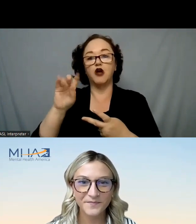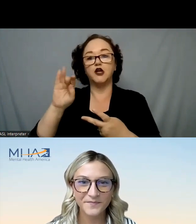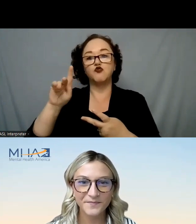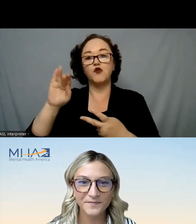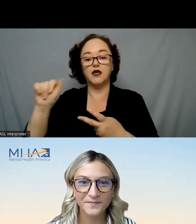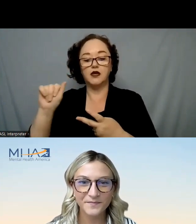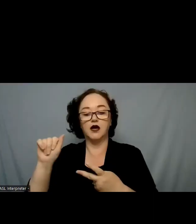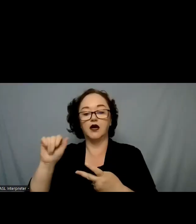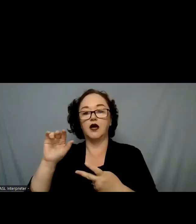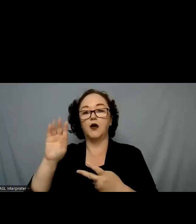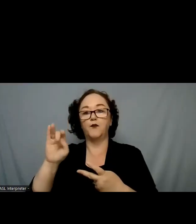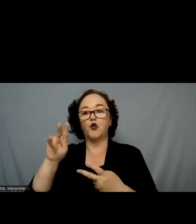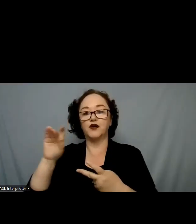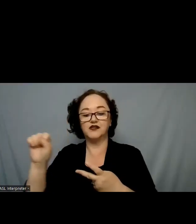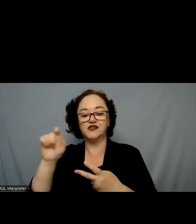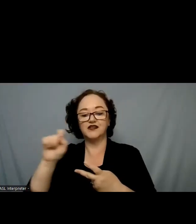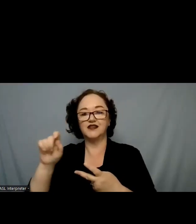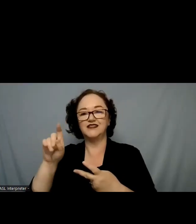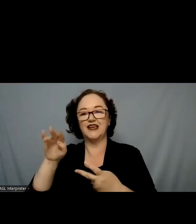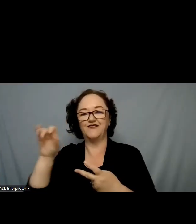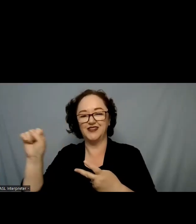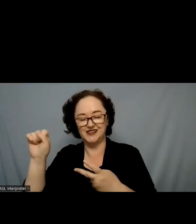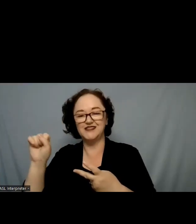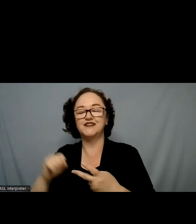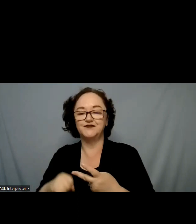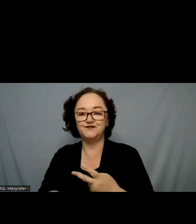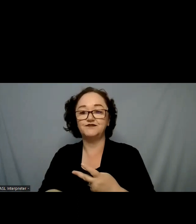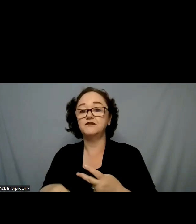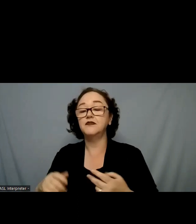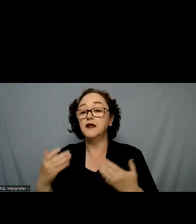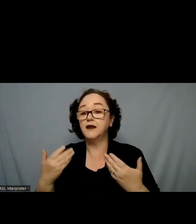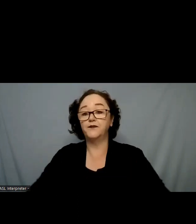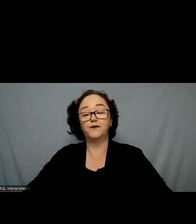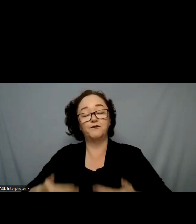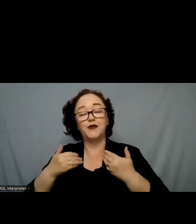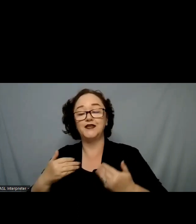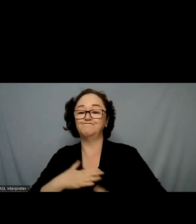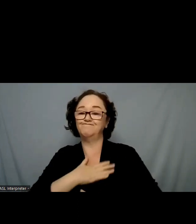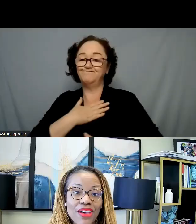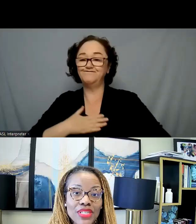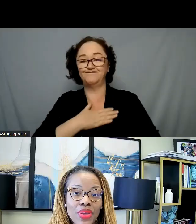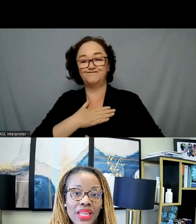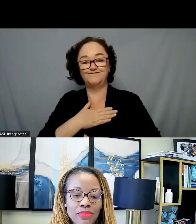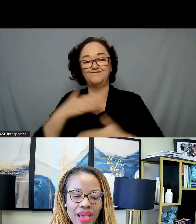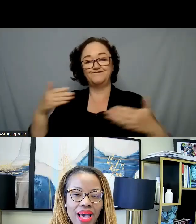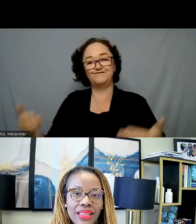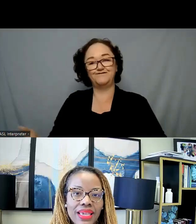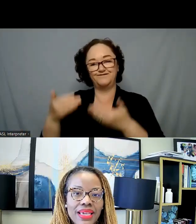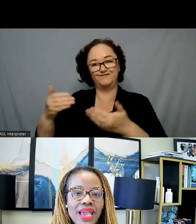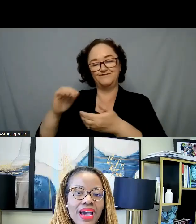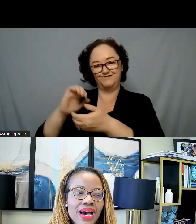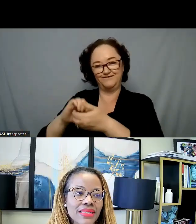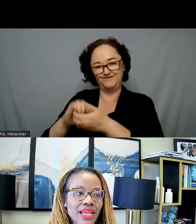Good afternoon. My name is Dr. Frederica Brooks-Davis, and I have the pleasure of introducing myself as well as my